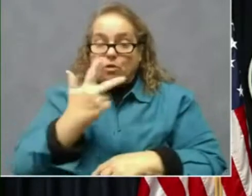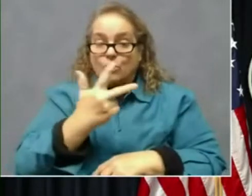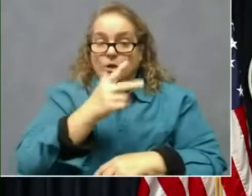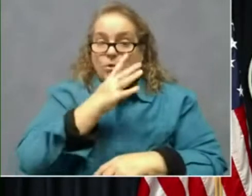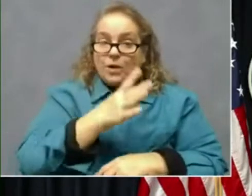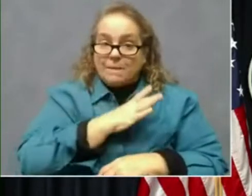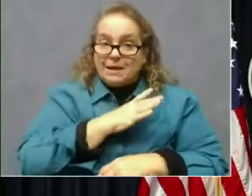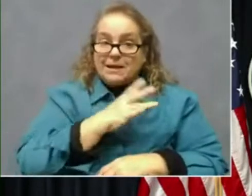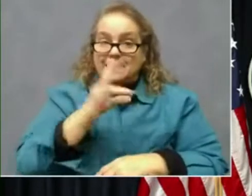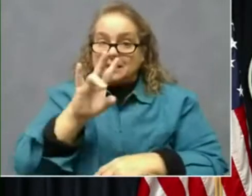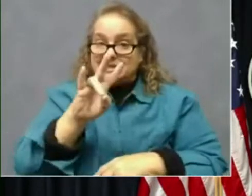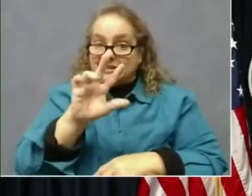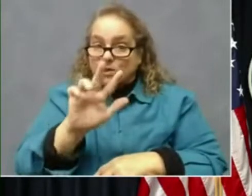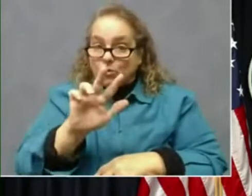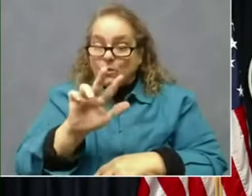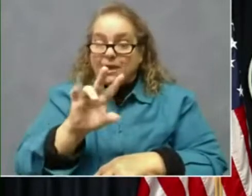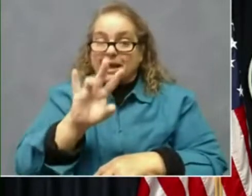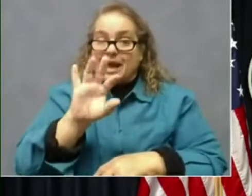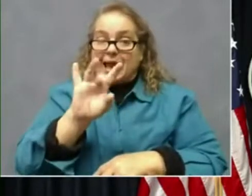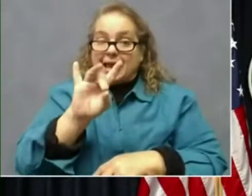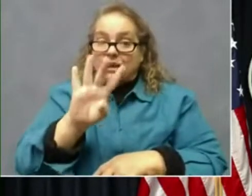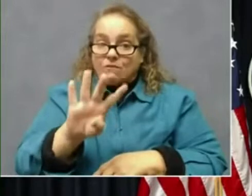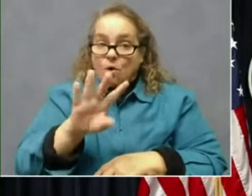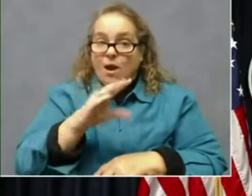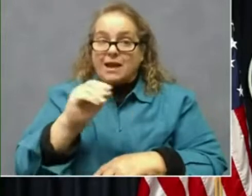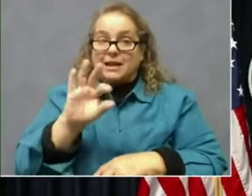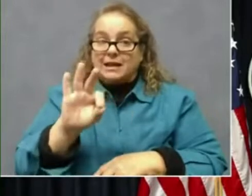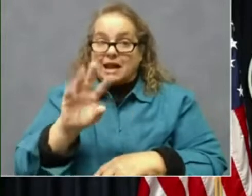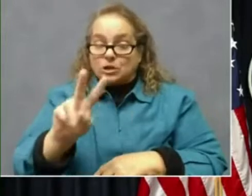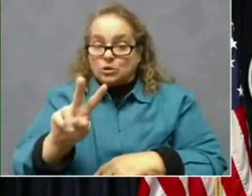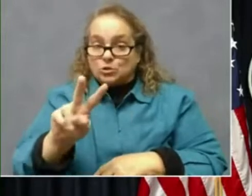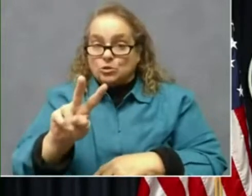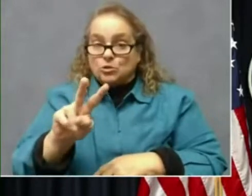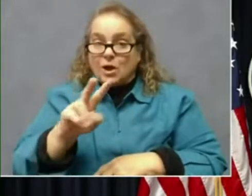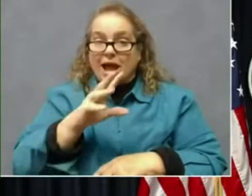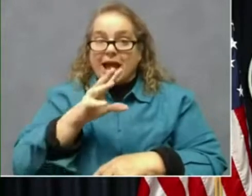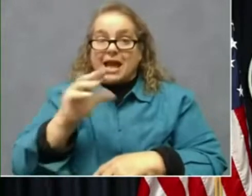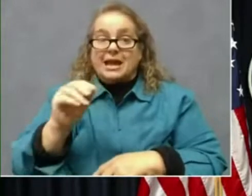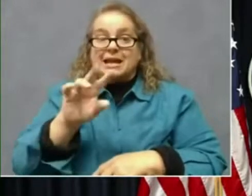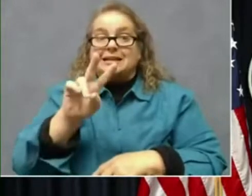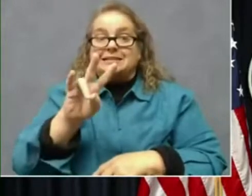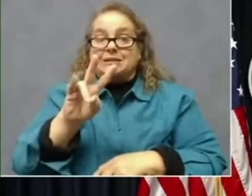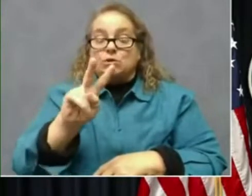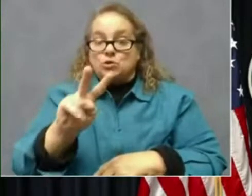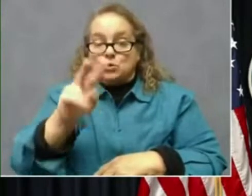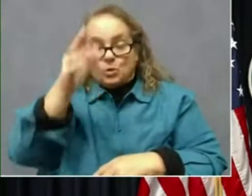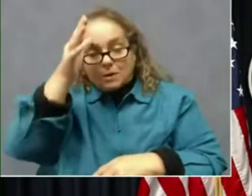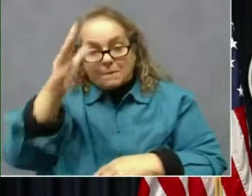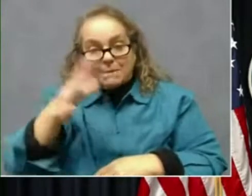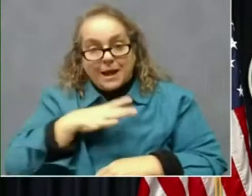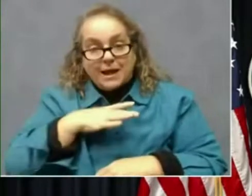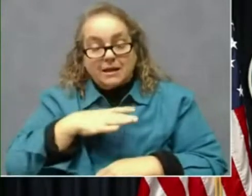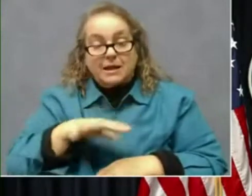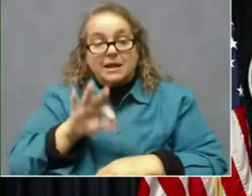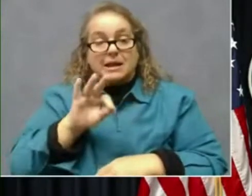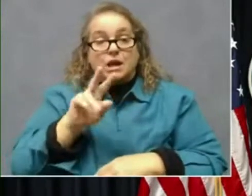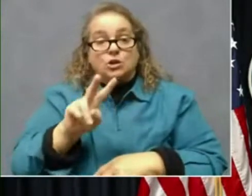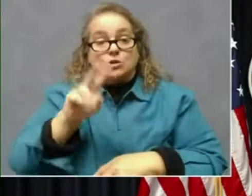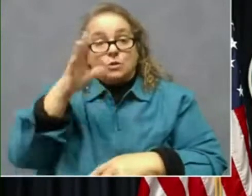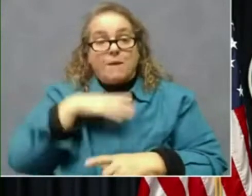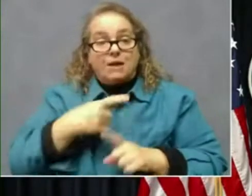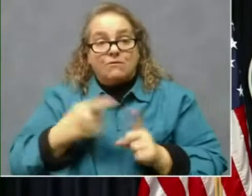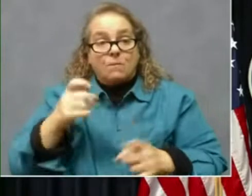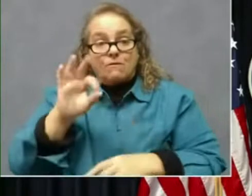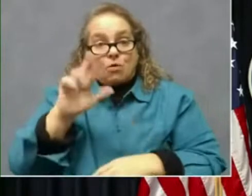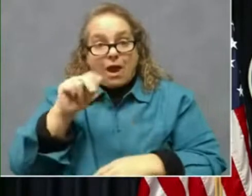73, 84, and 92, and a 72-year-old man, a 92-year-old man in Franklin County,